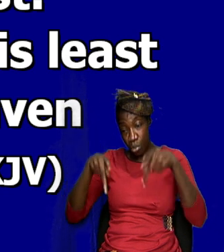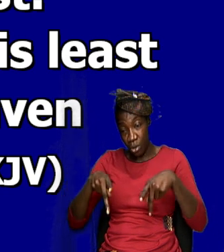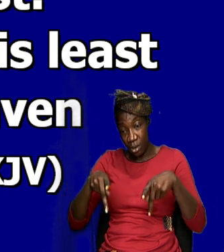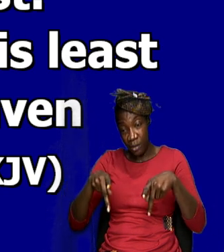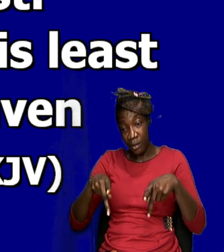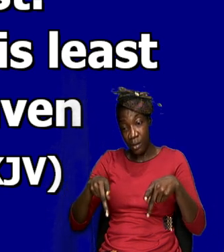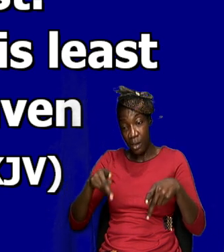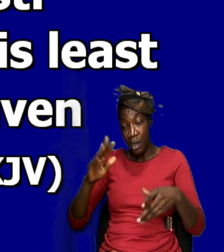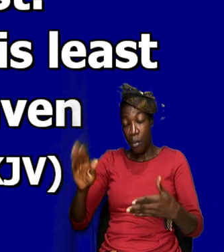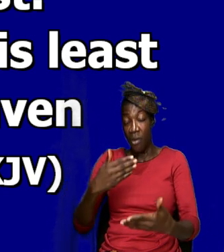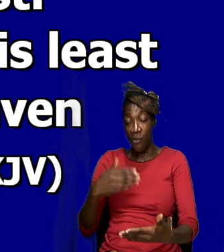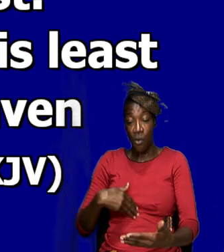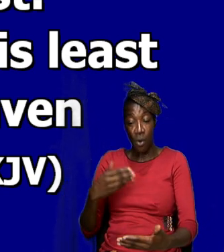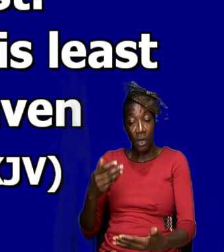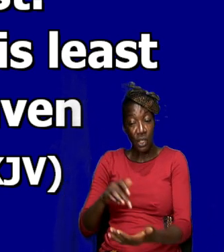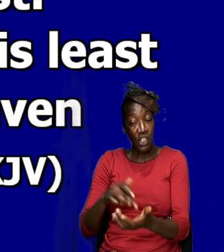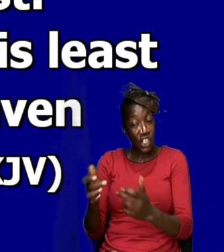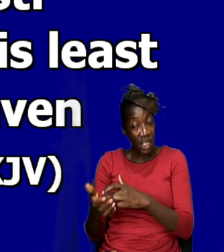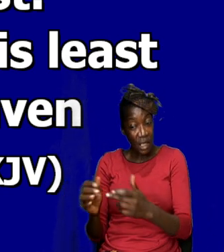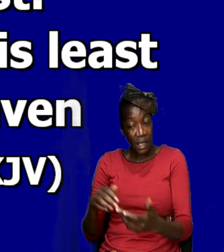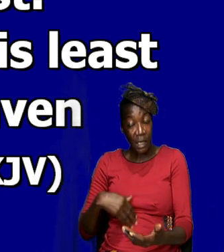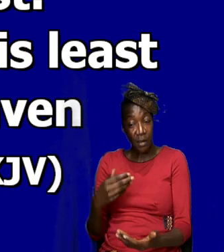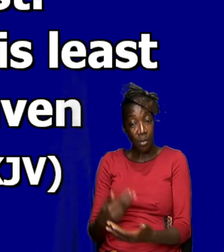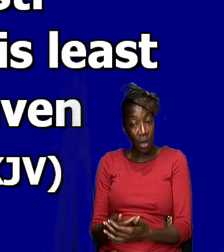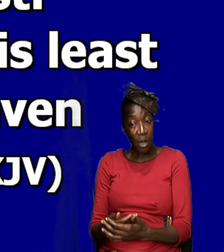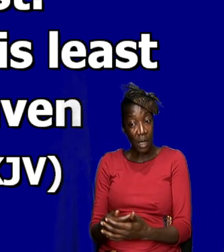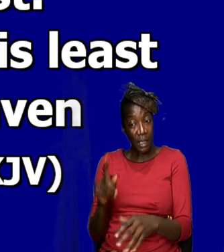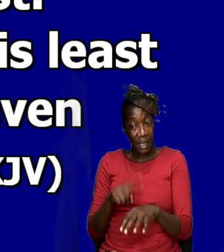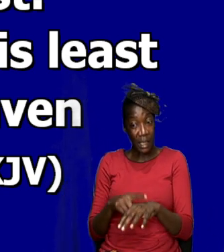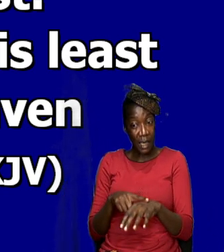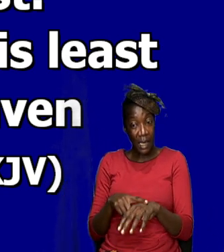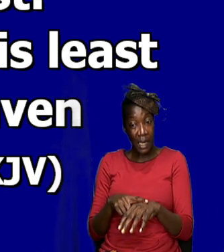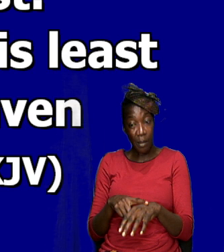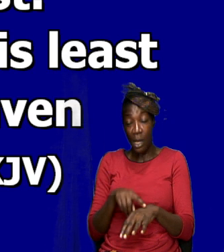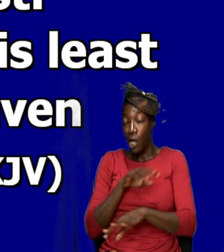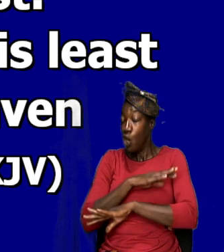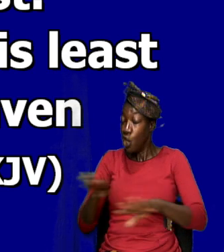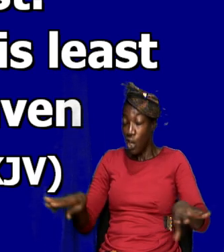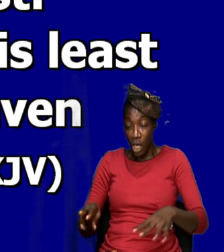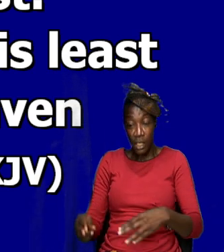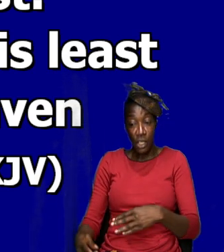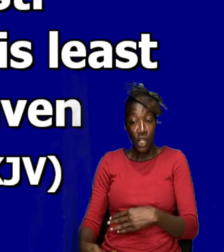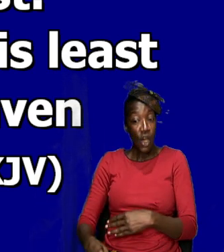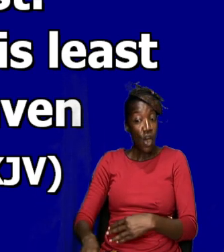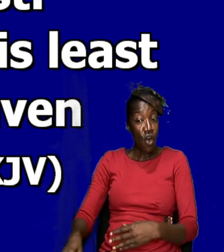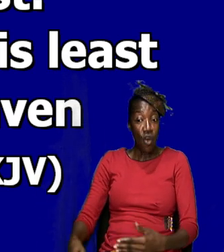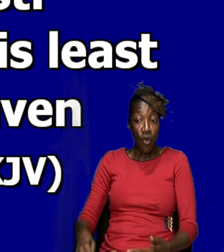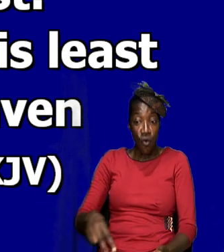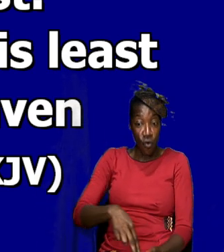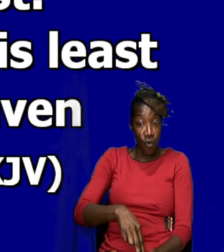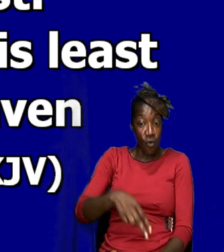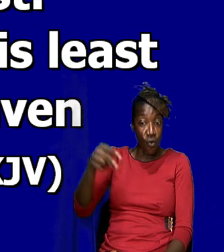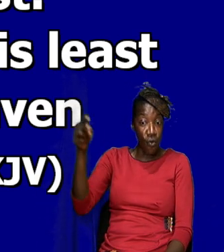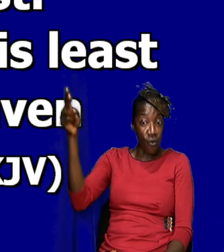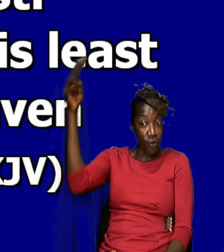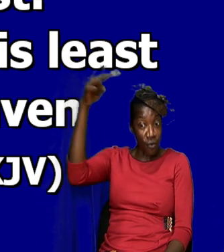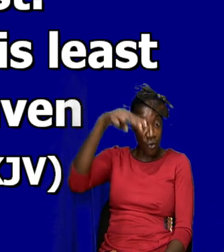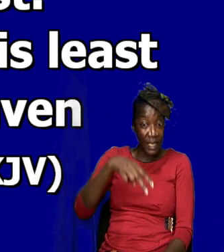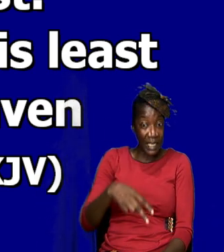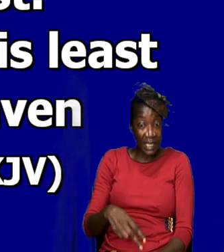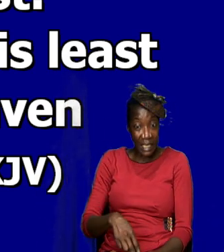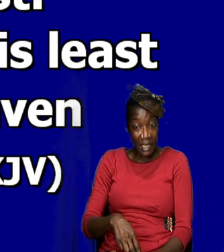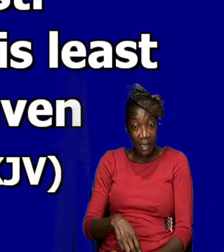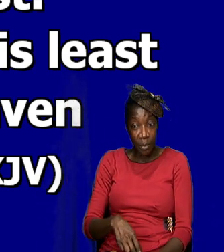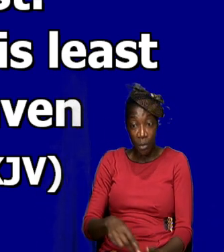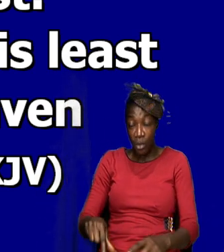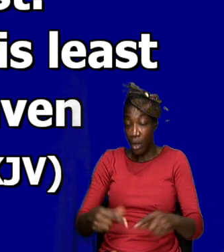born up until the time of John there is not reason a greater than John now when we look at